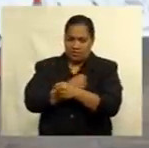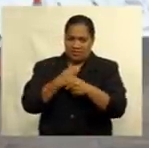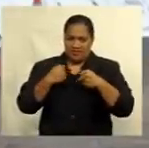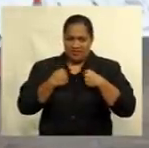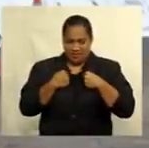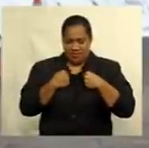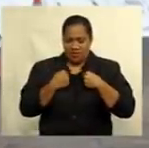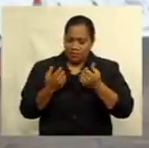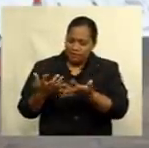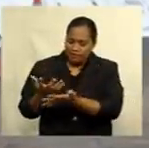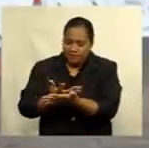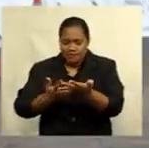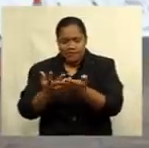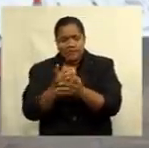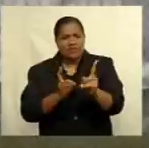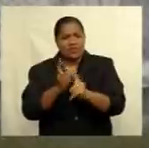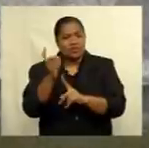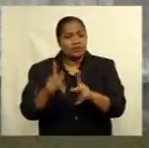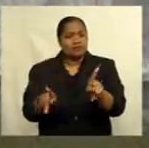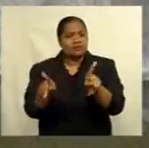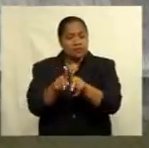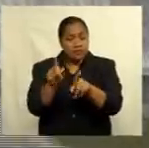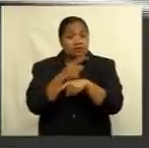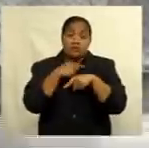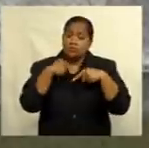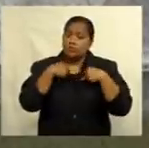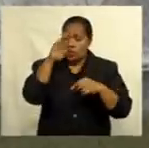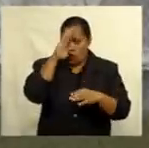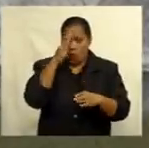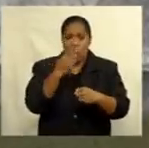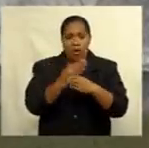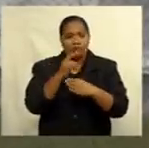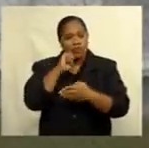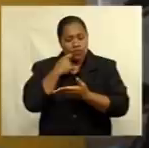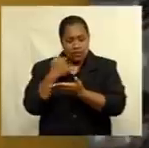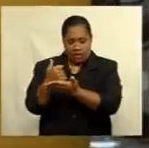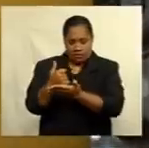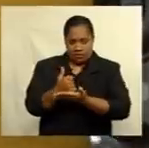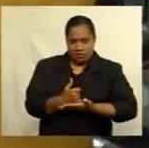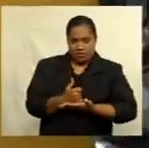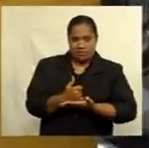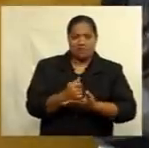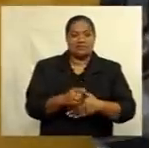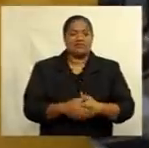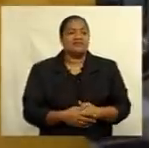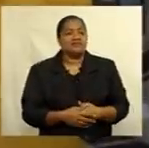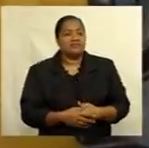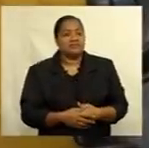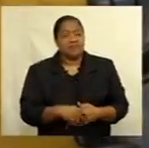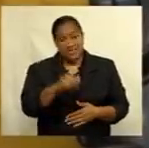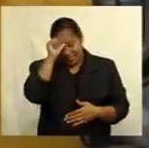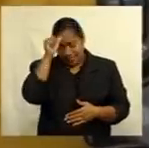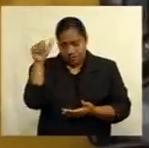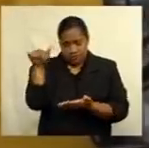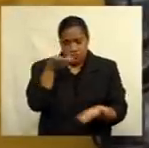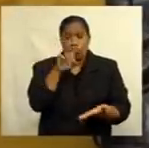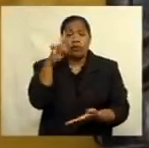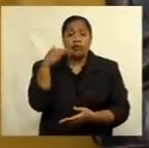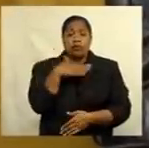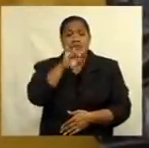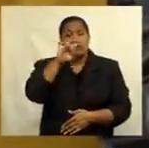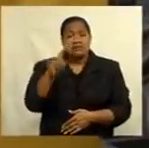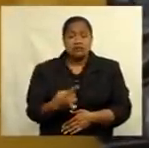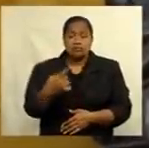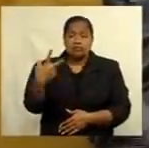So we are hoping that we will be assisted in that regard. India has provided 100,000 doses of the